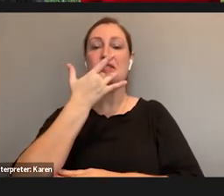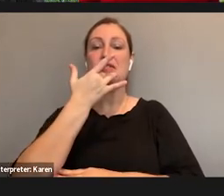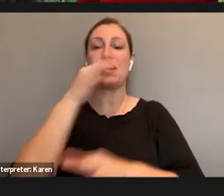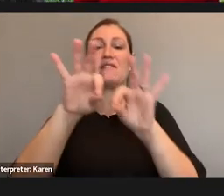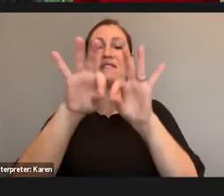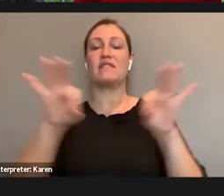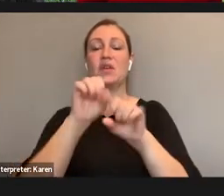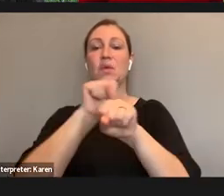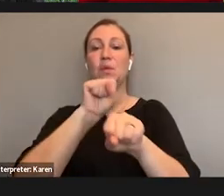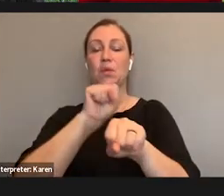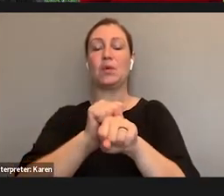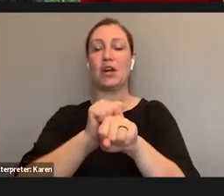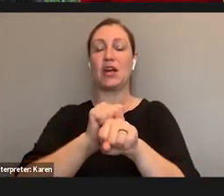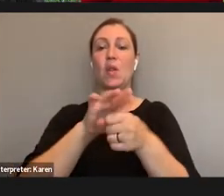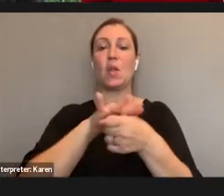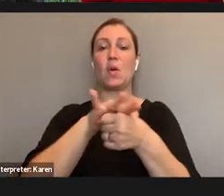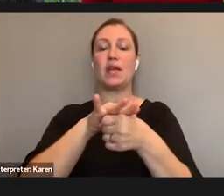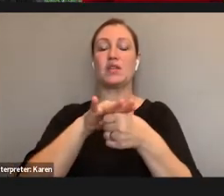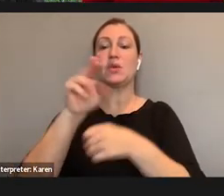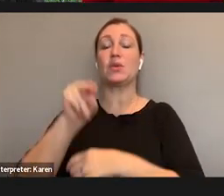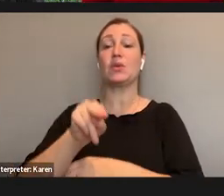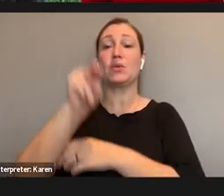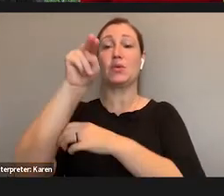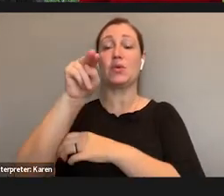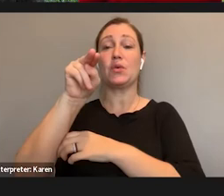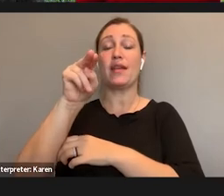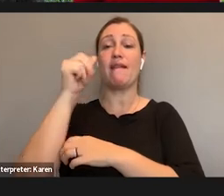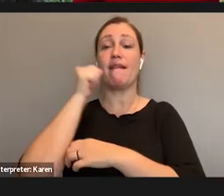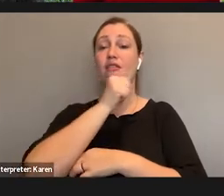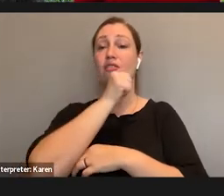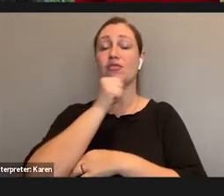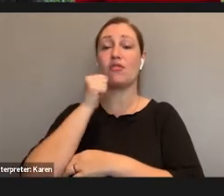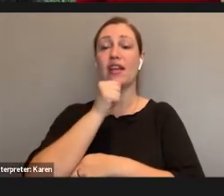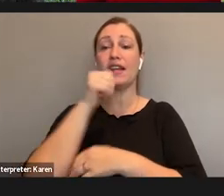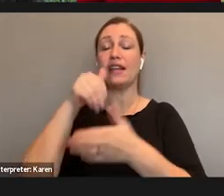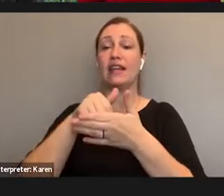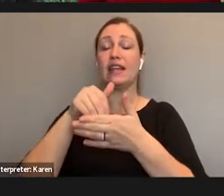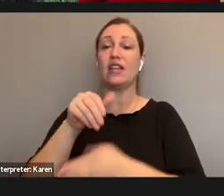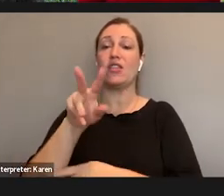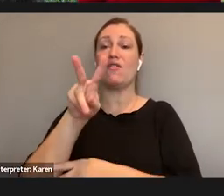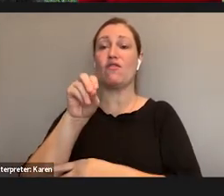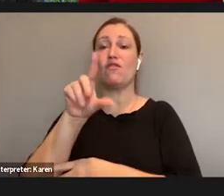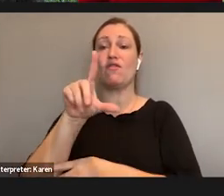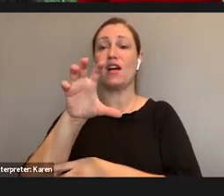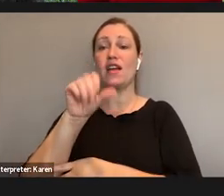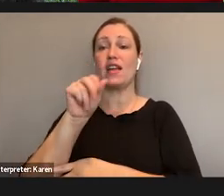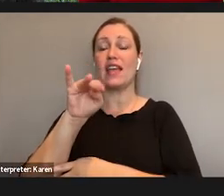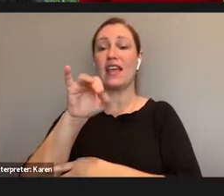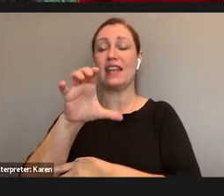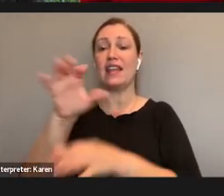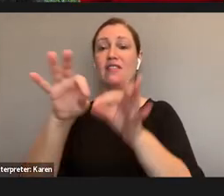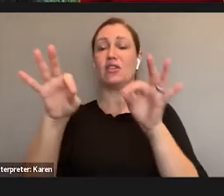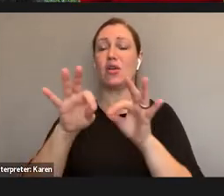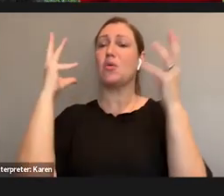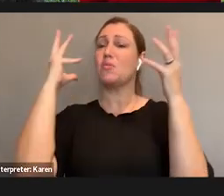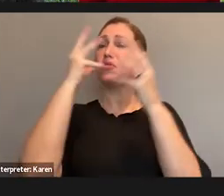northern Arizona in the San Francisco volcanic field. It is some absolutely beautiful geology, but it